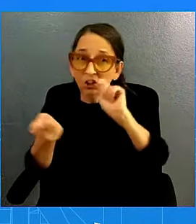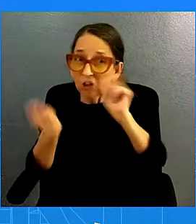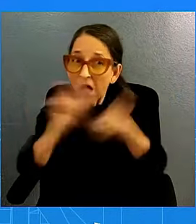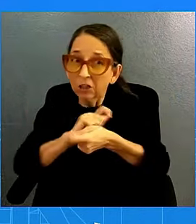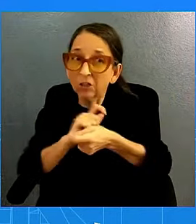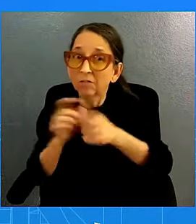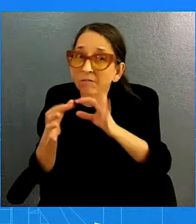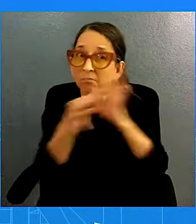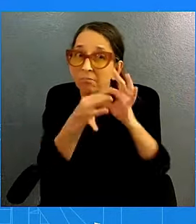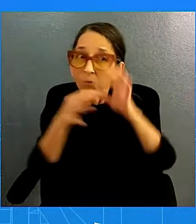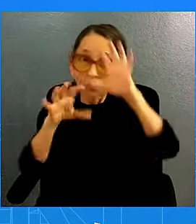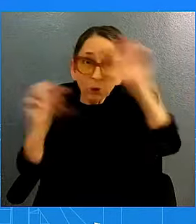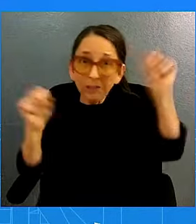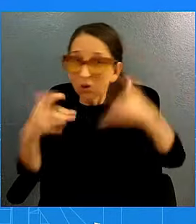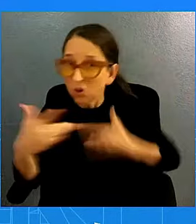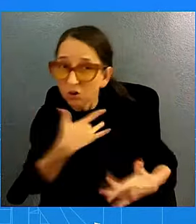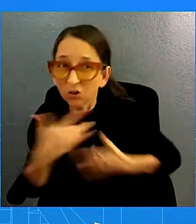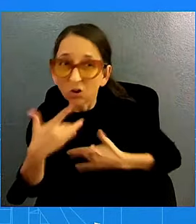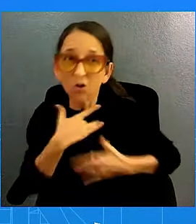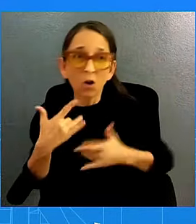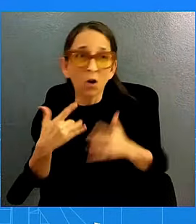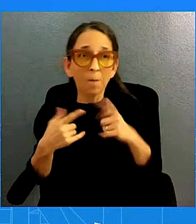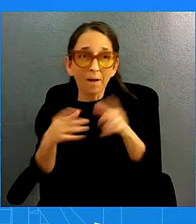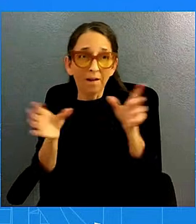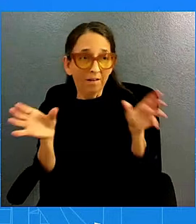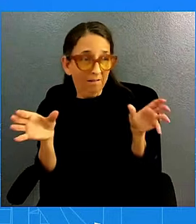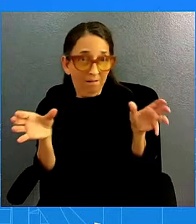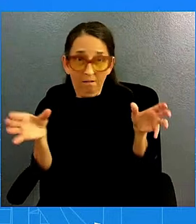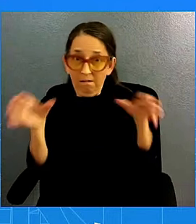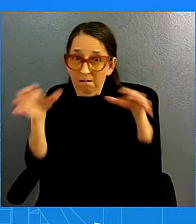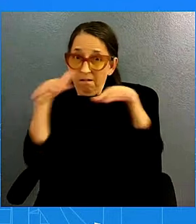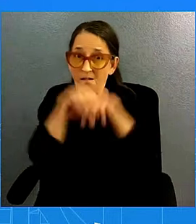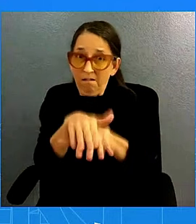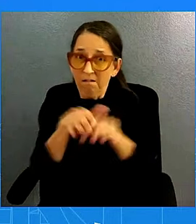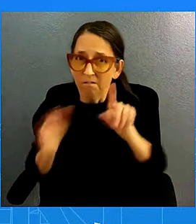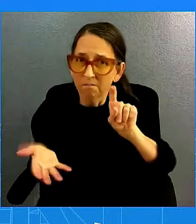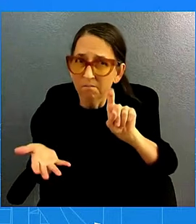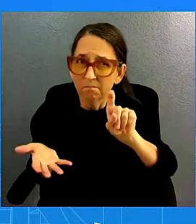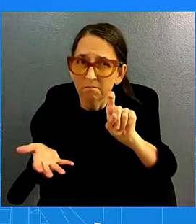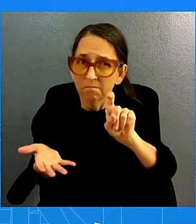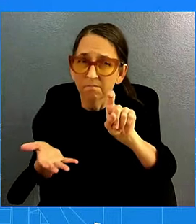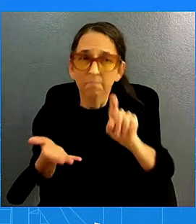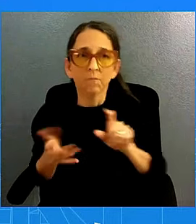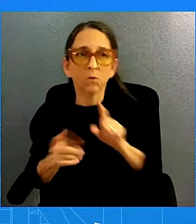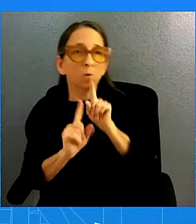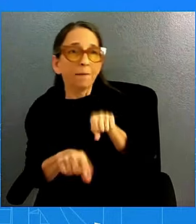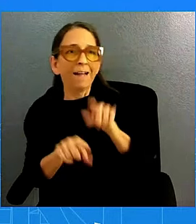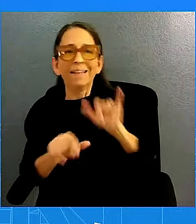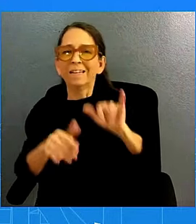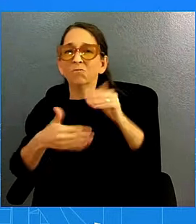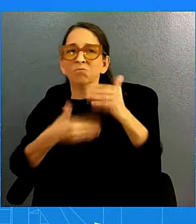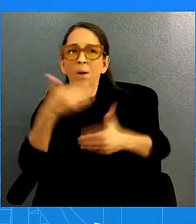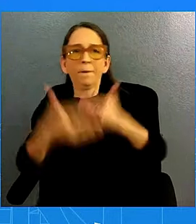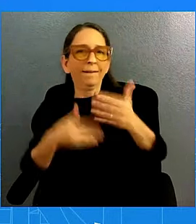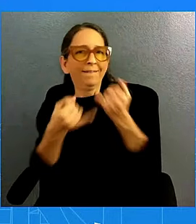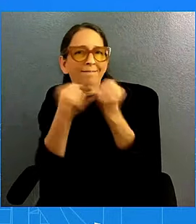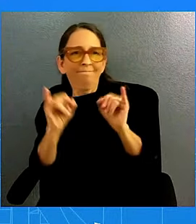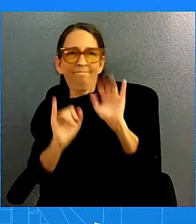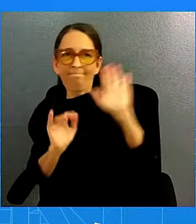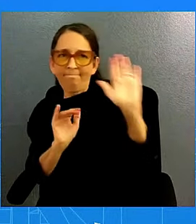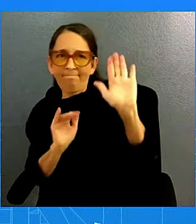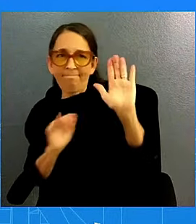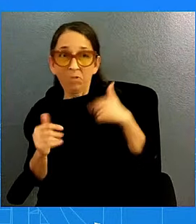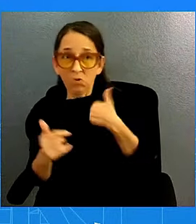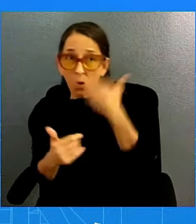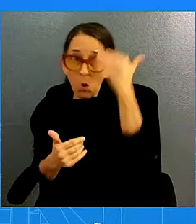about this merger? Mr. CFIUS runs an independent process. As far as I know, there's been no delay or extension. That process is ongoing,